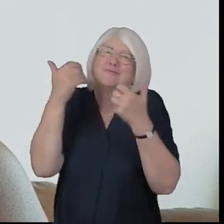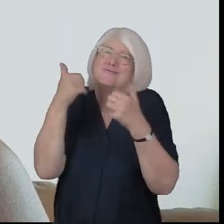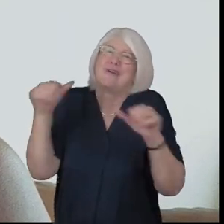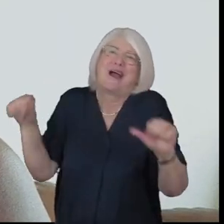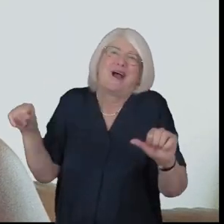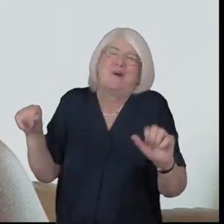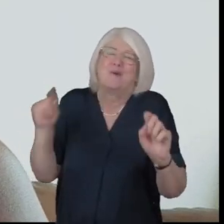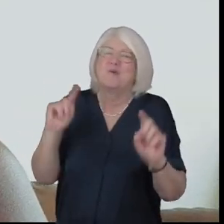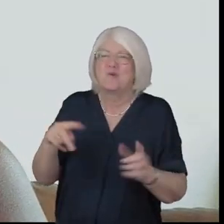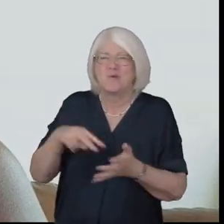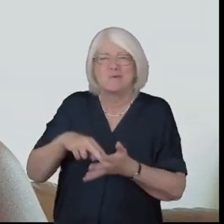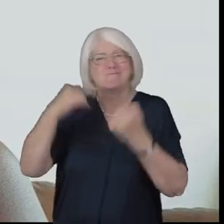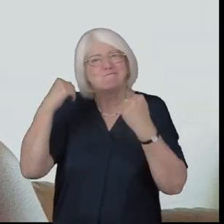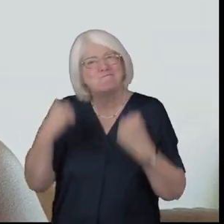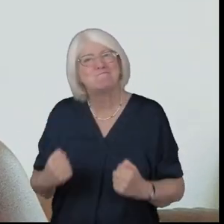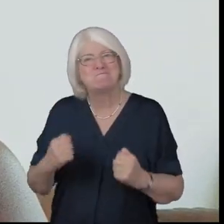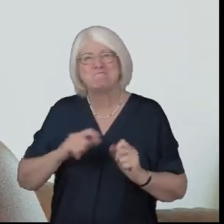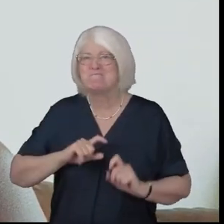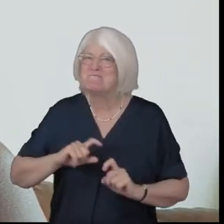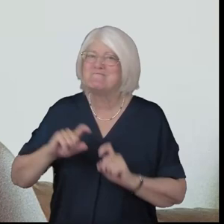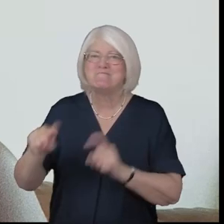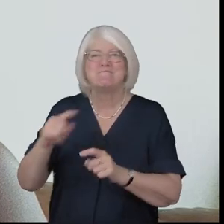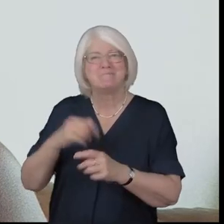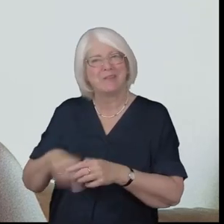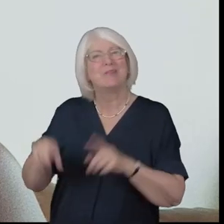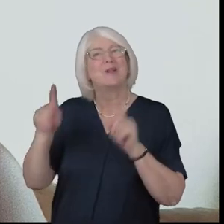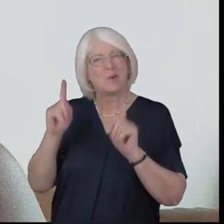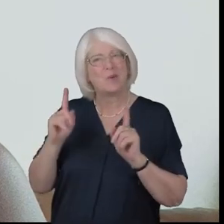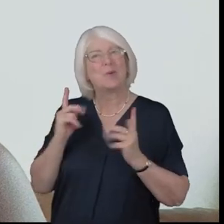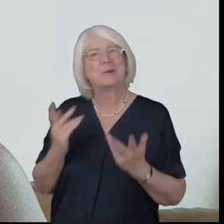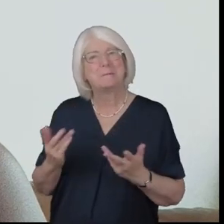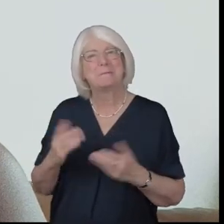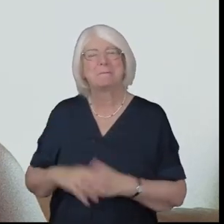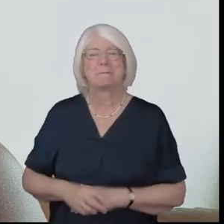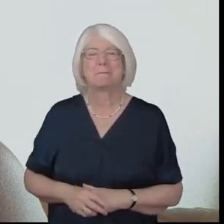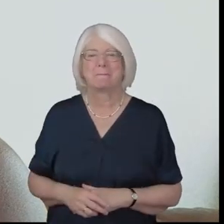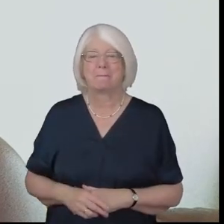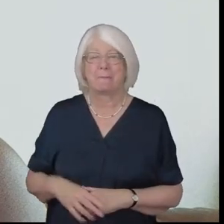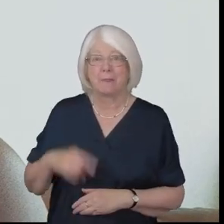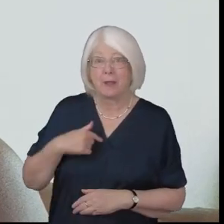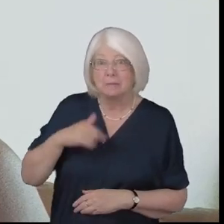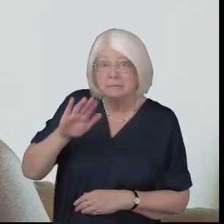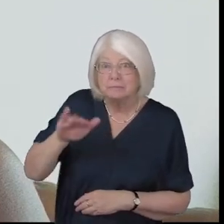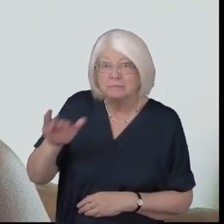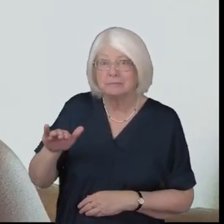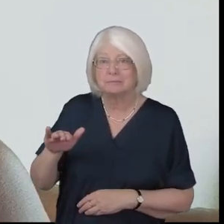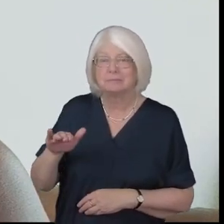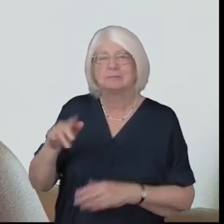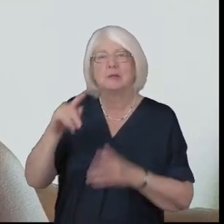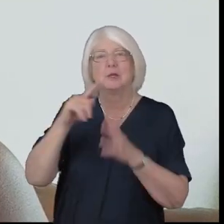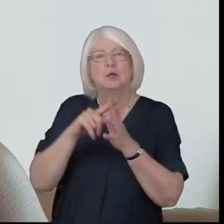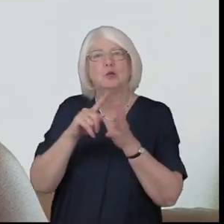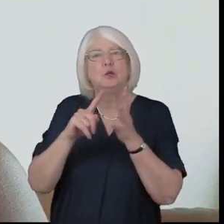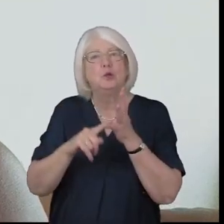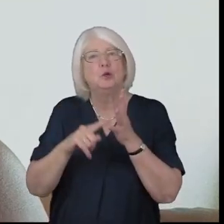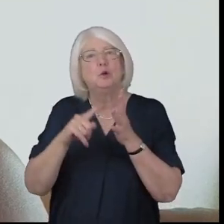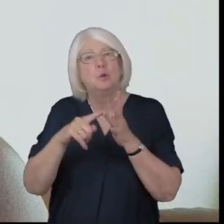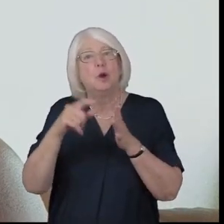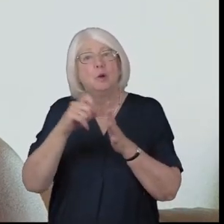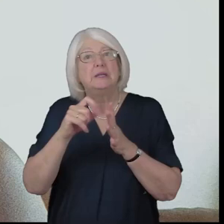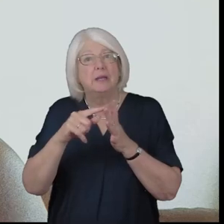stand firm in the Lord in this way my beloved I urge you Odea